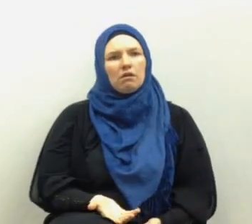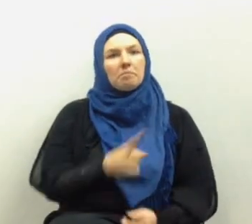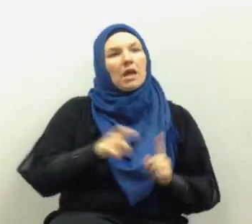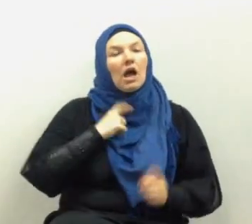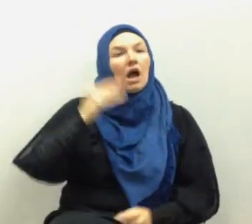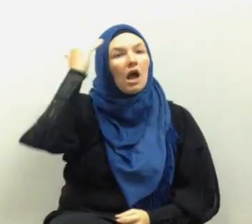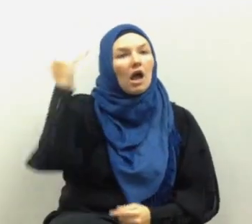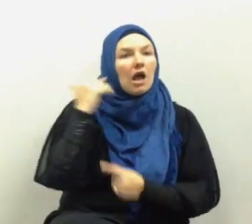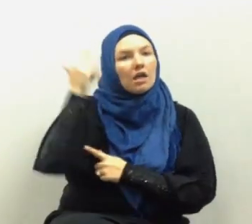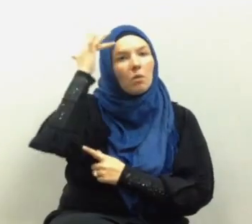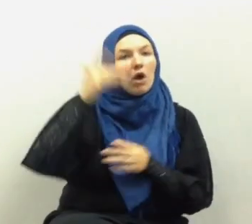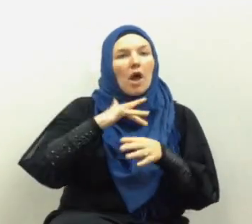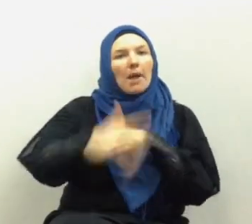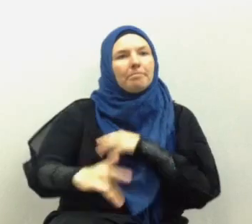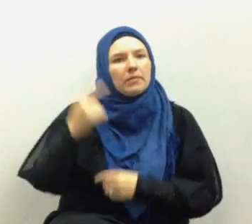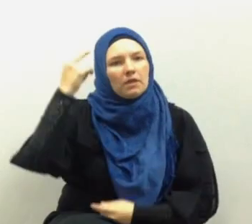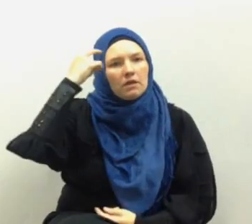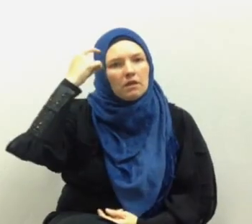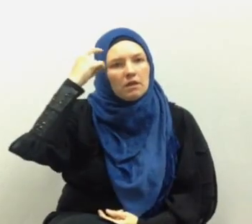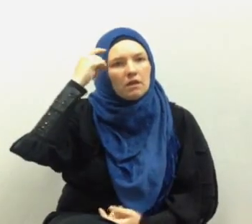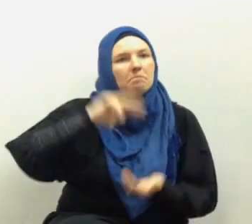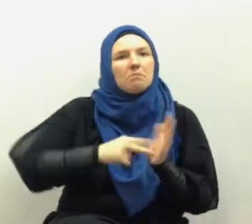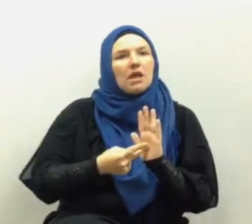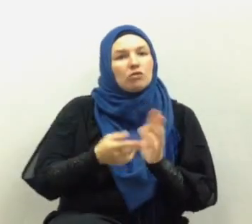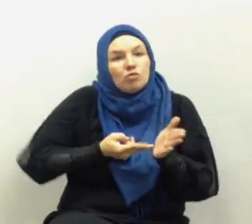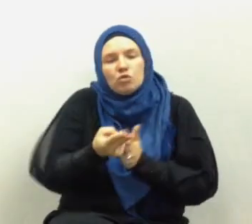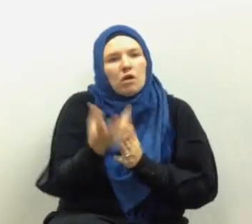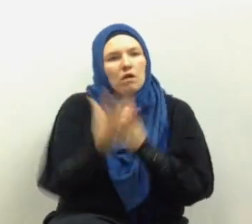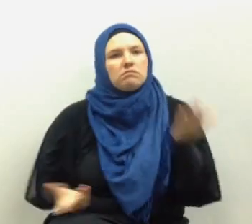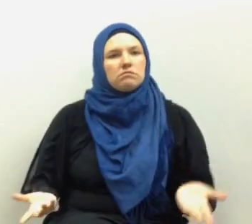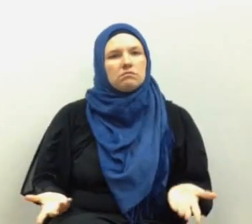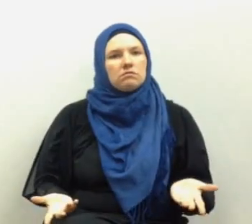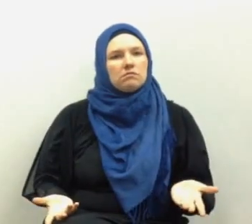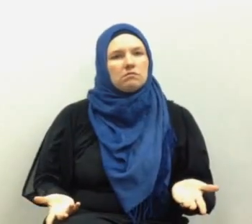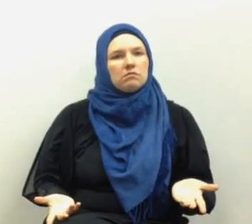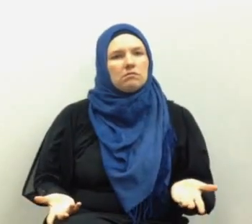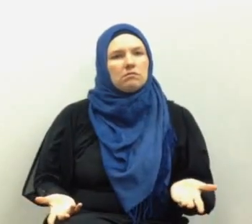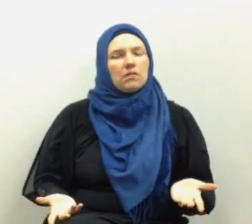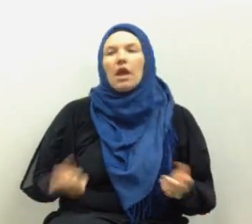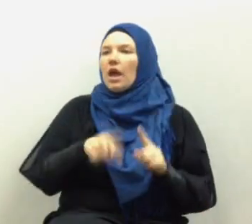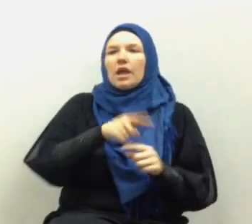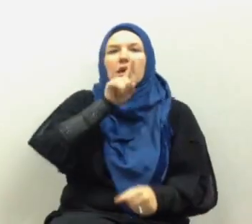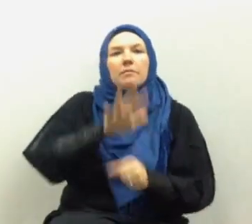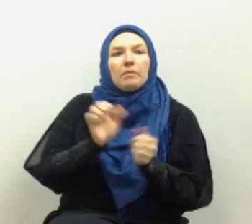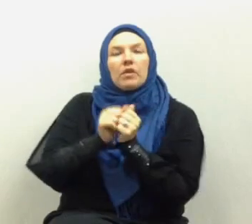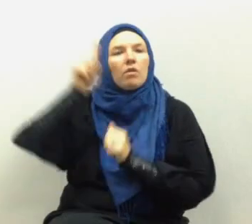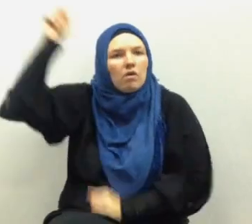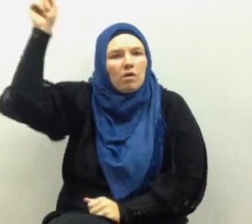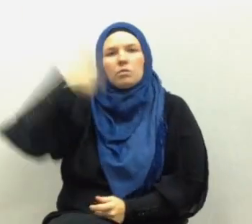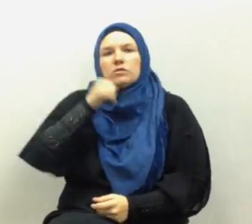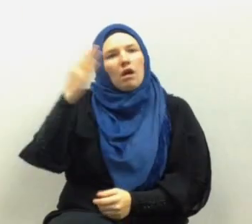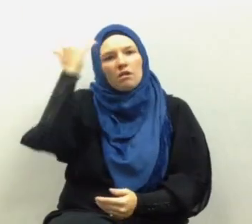our heads are empty from true logic our hearts are devoid of truth and